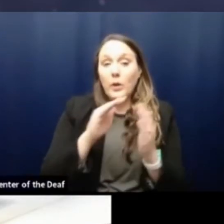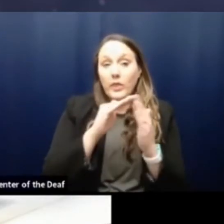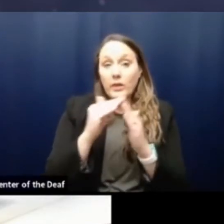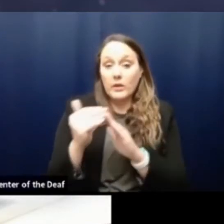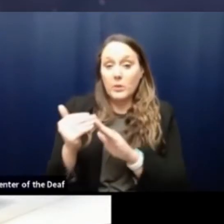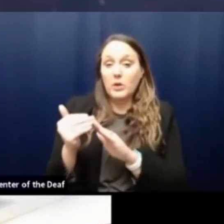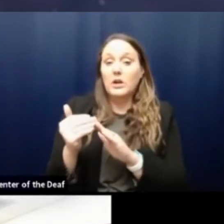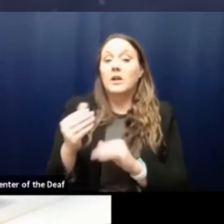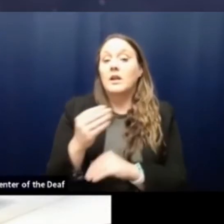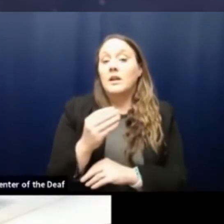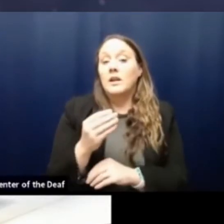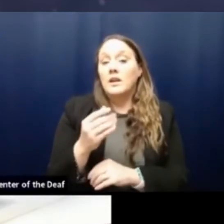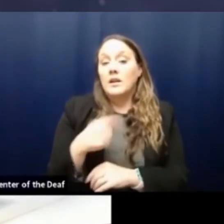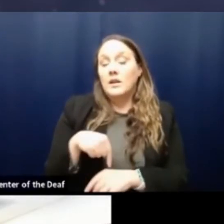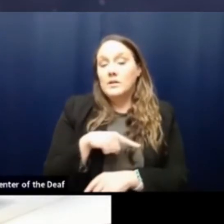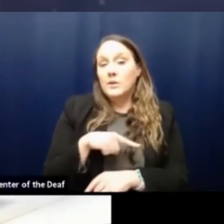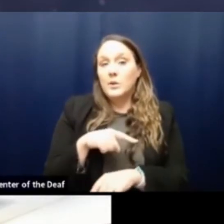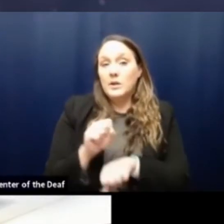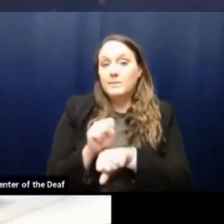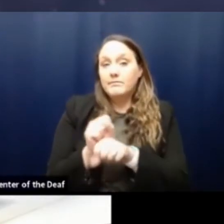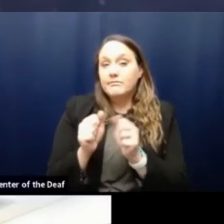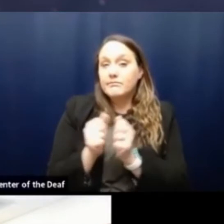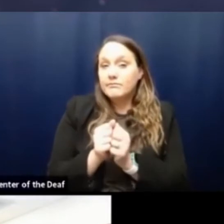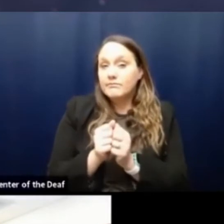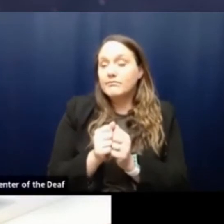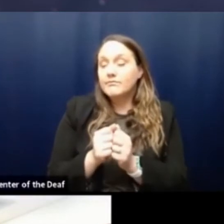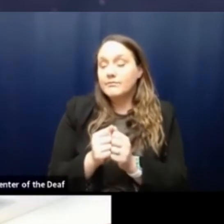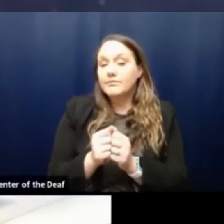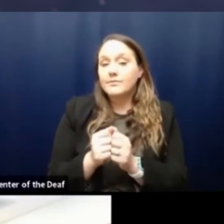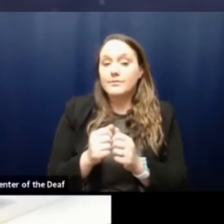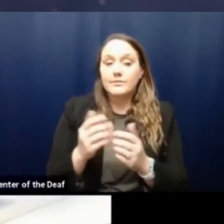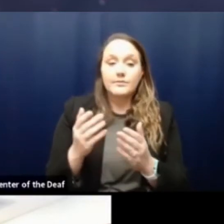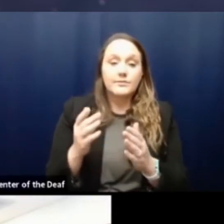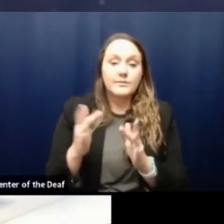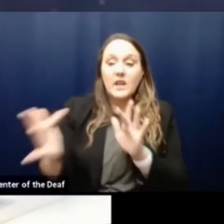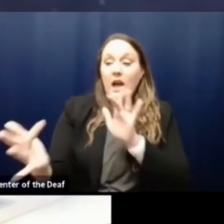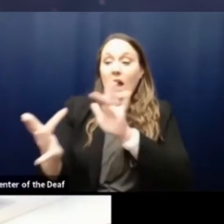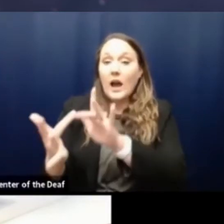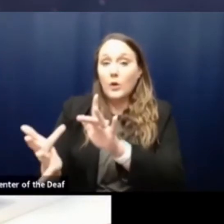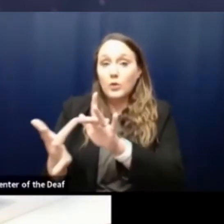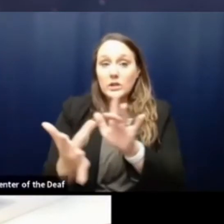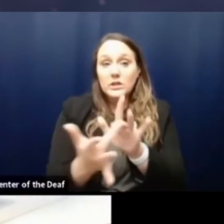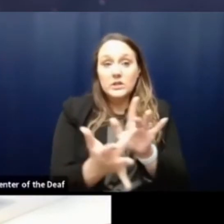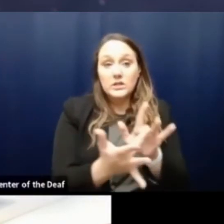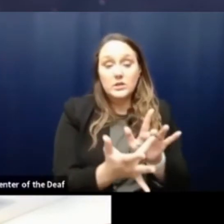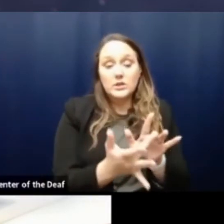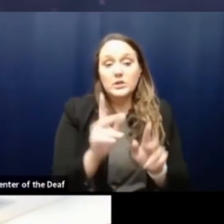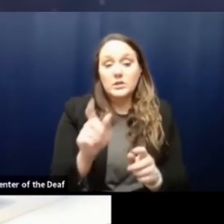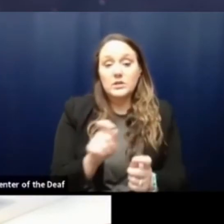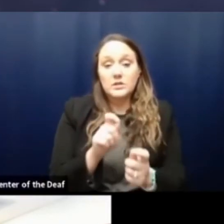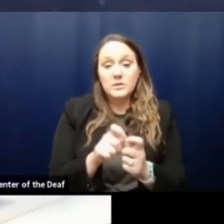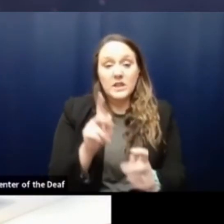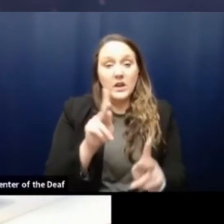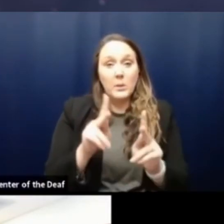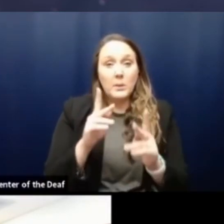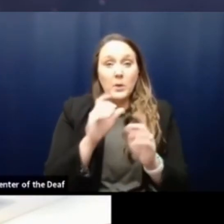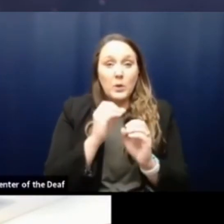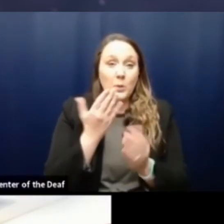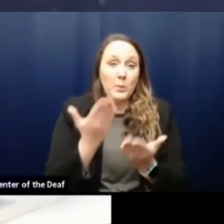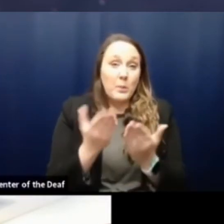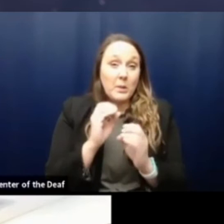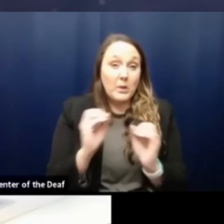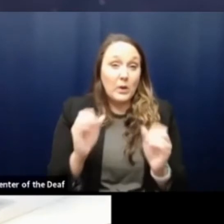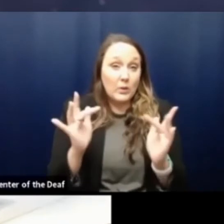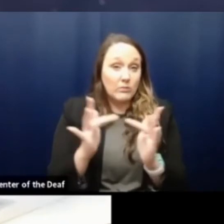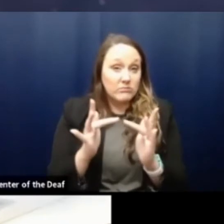and with partners that we were working with to outreach specifically to folks who might not have internet access, or